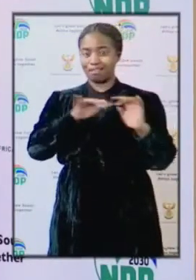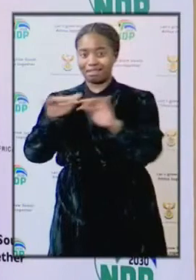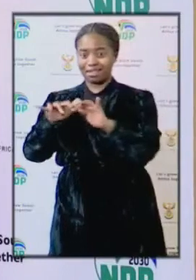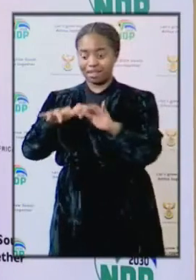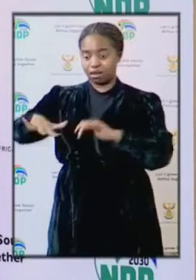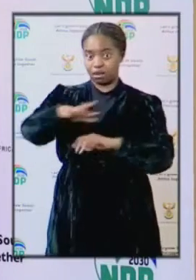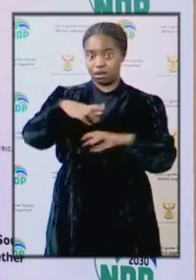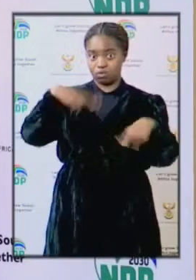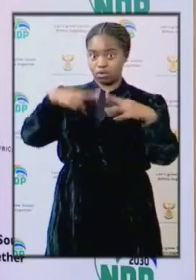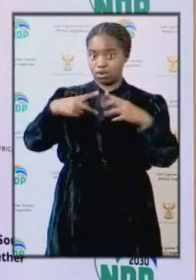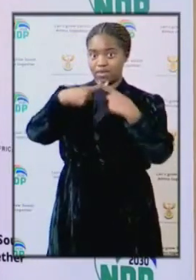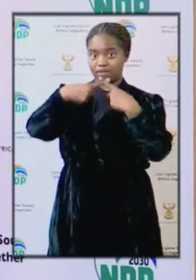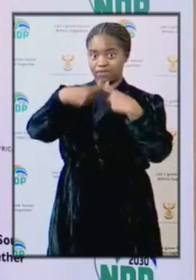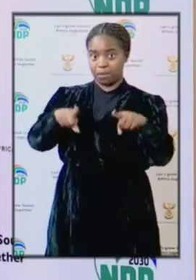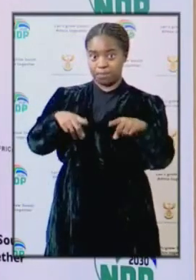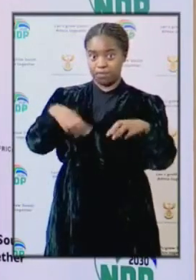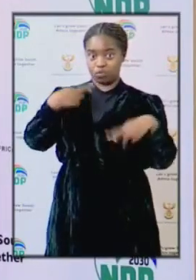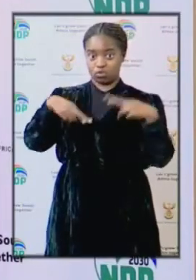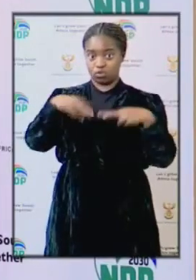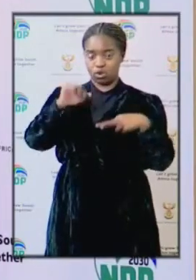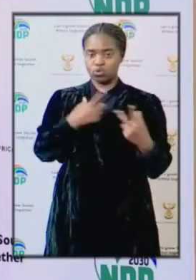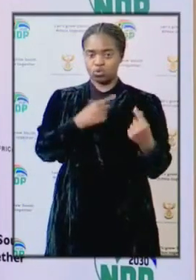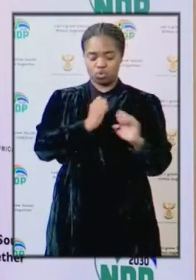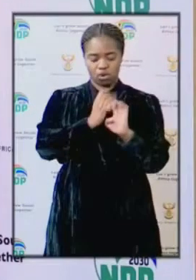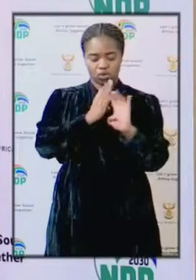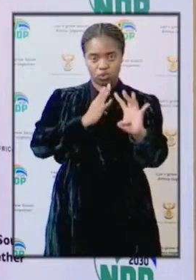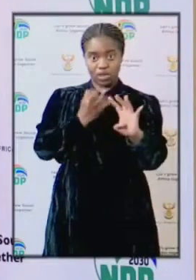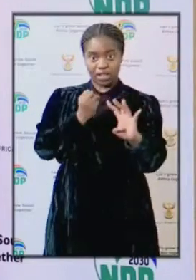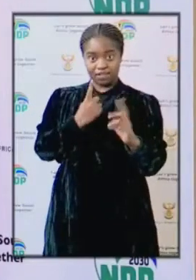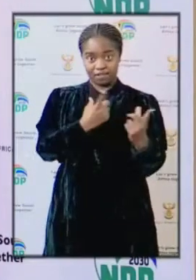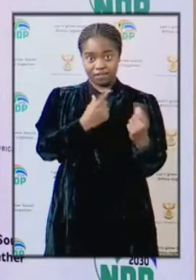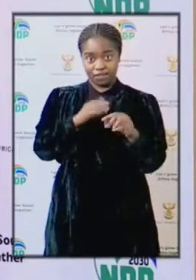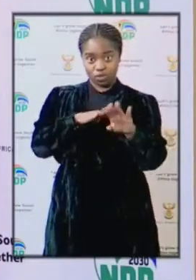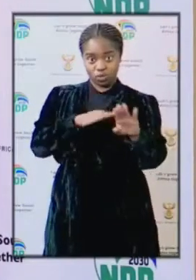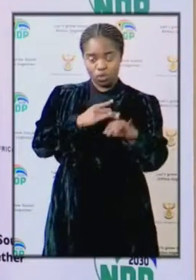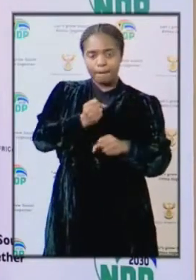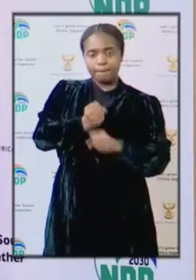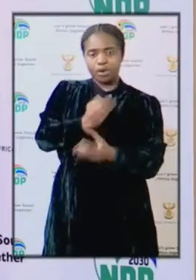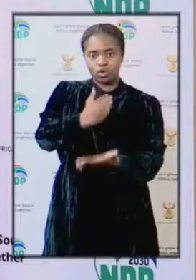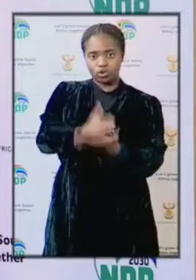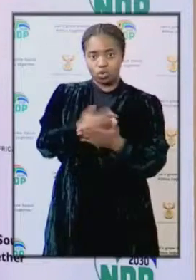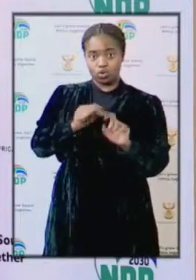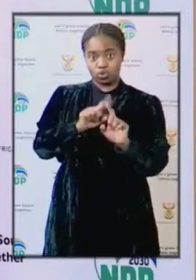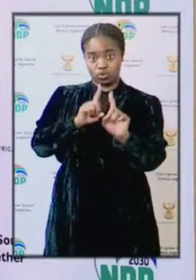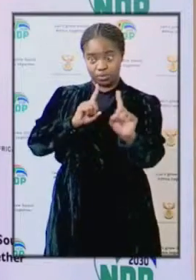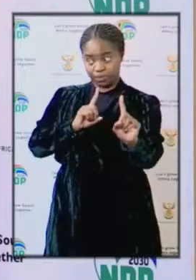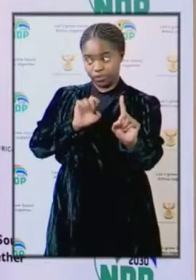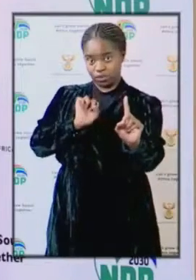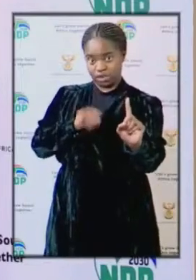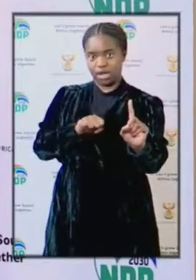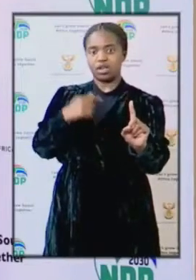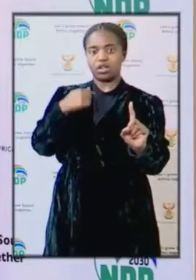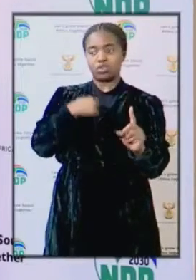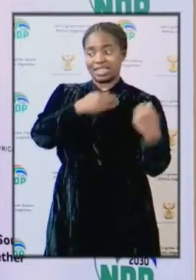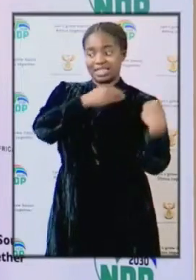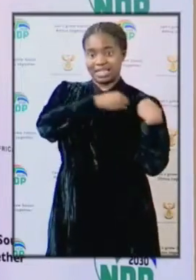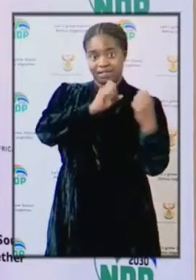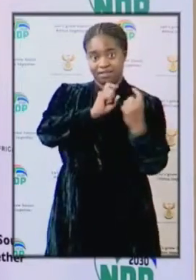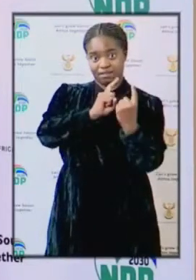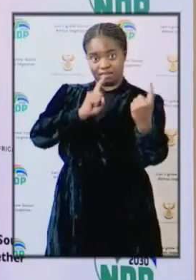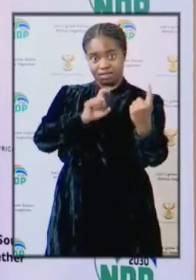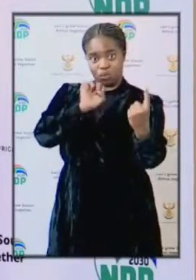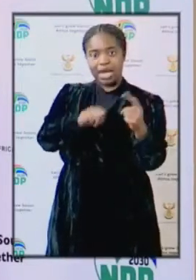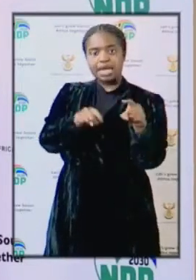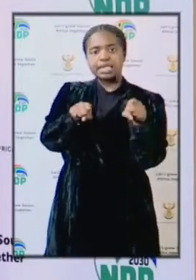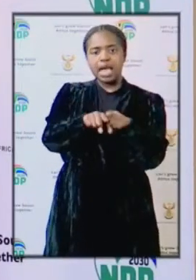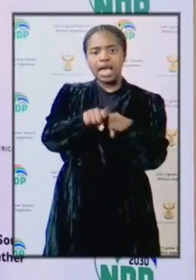you don't gather as a group outside the restaurant, do a queue. If you do a queue, make sure that you distance. You keep safe distancing like